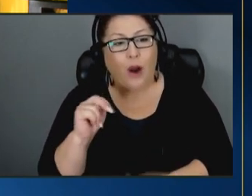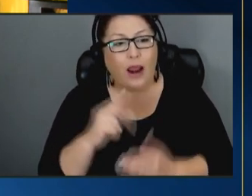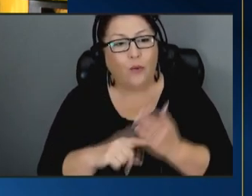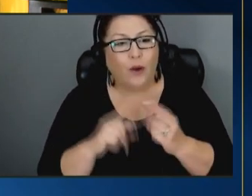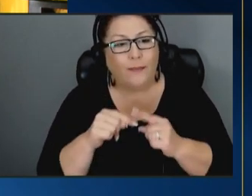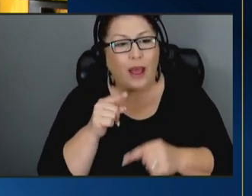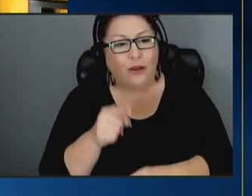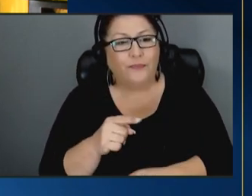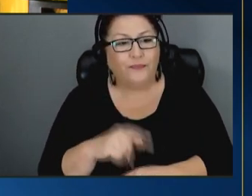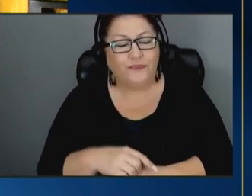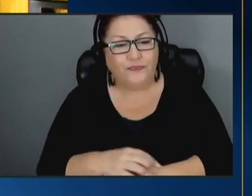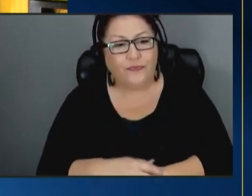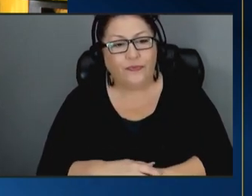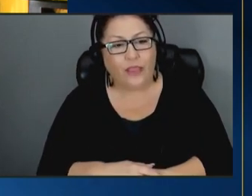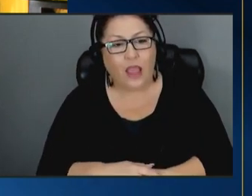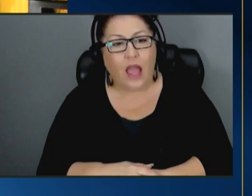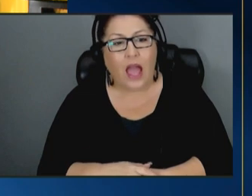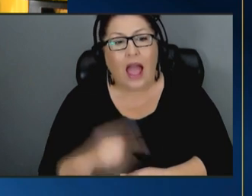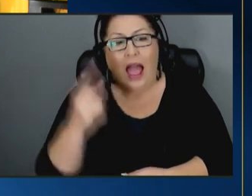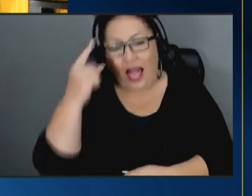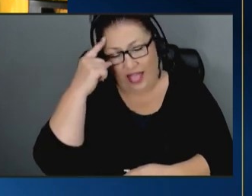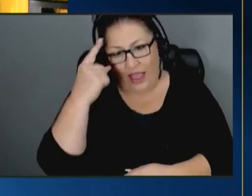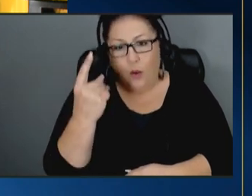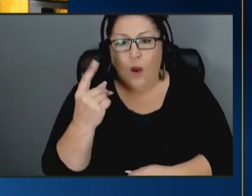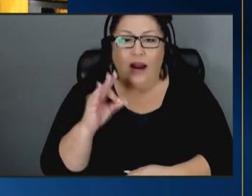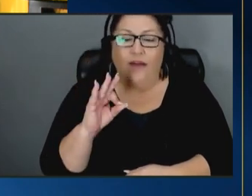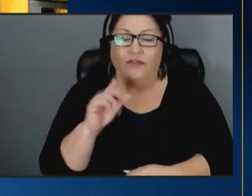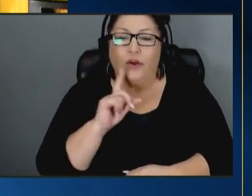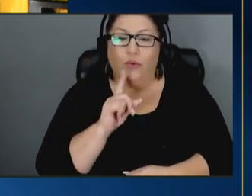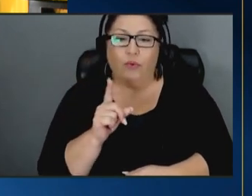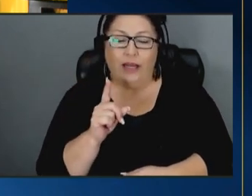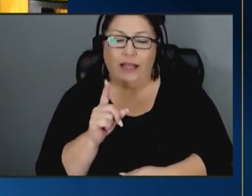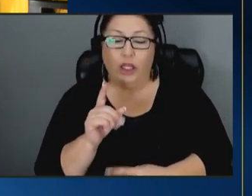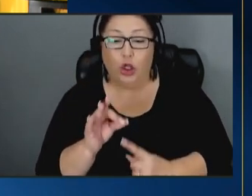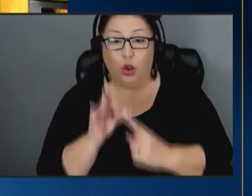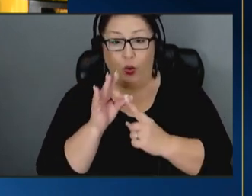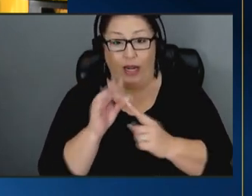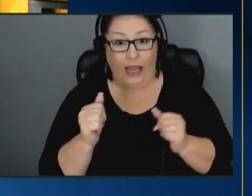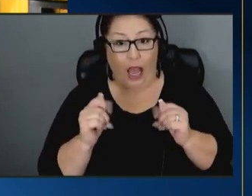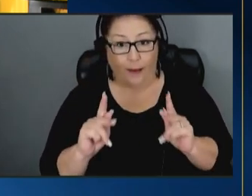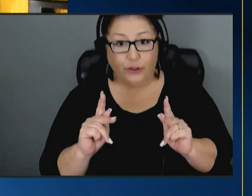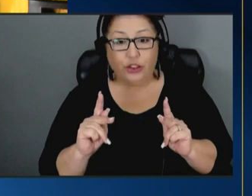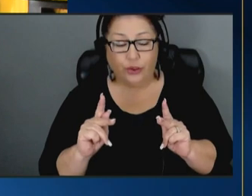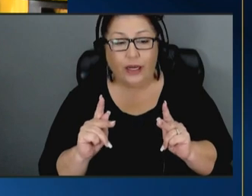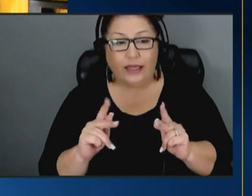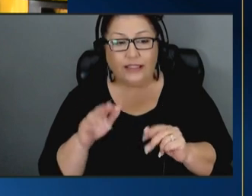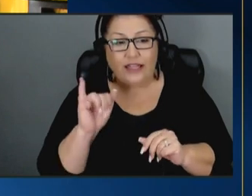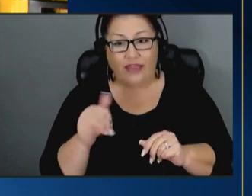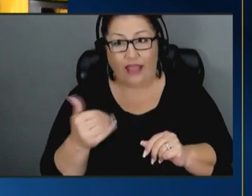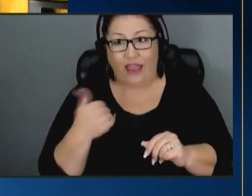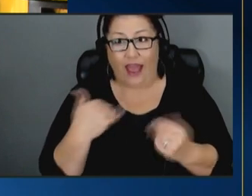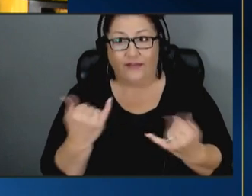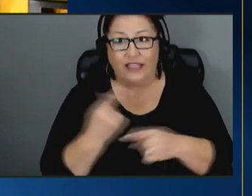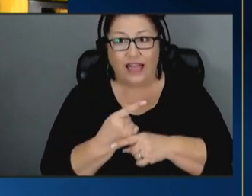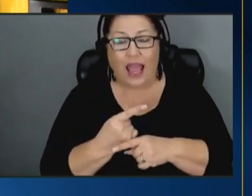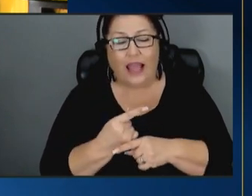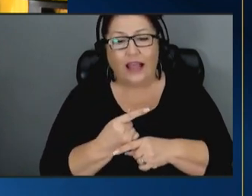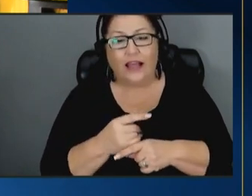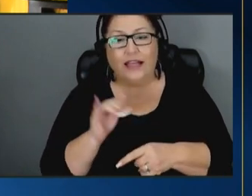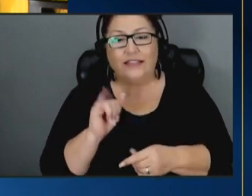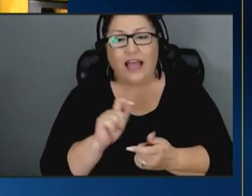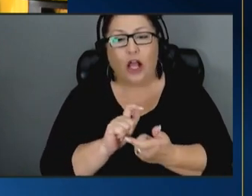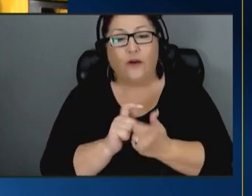sure so i think one of the um really uh unique opportunities that exist today is the convergence